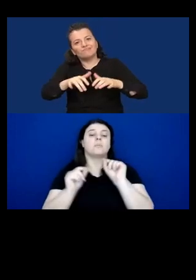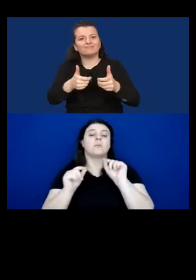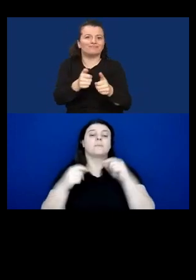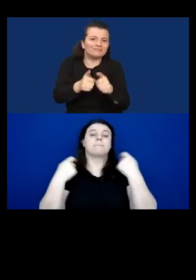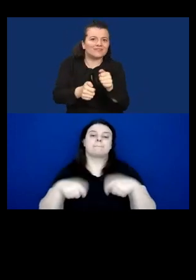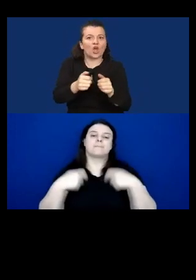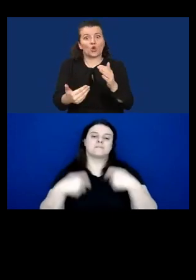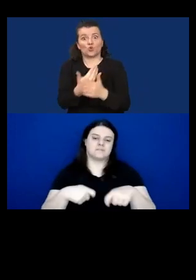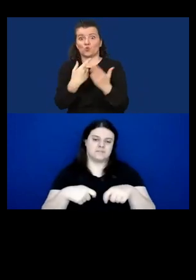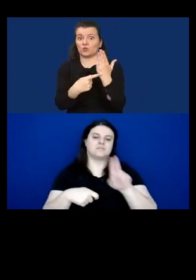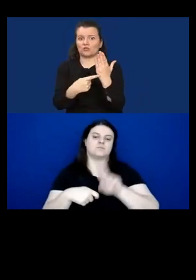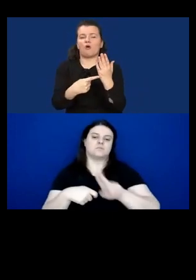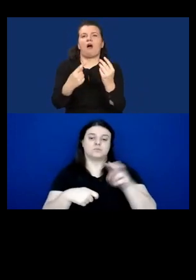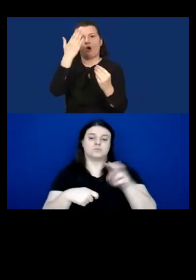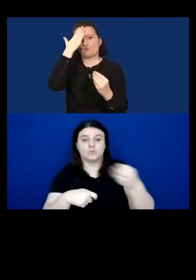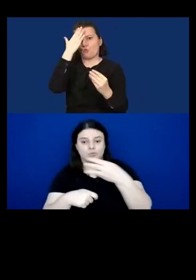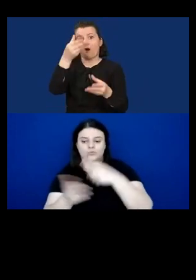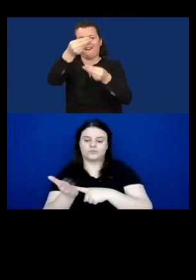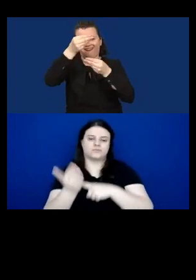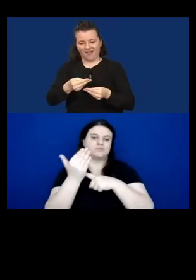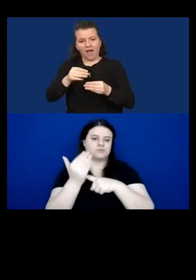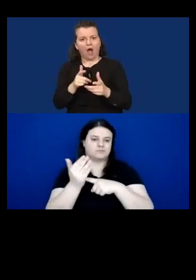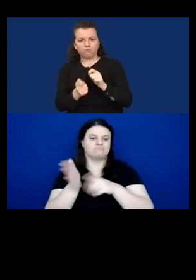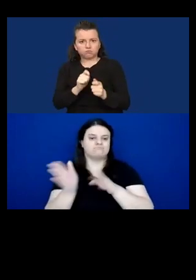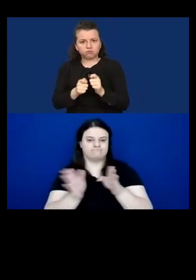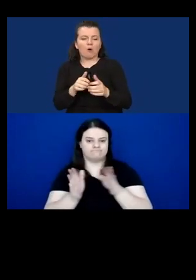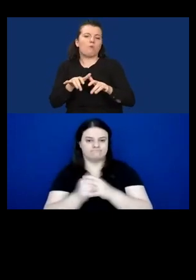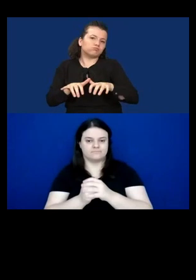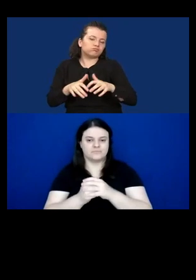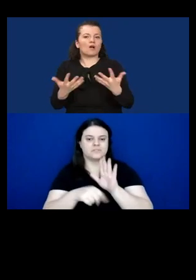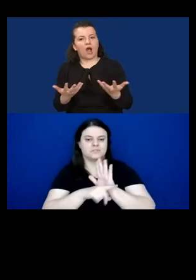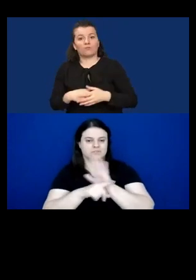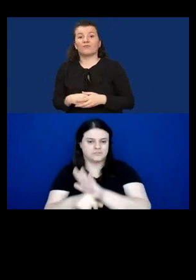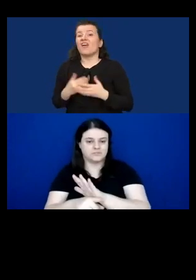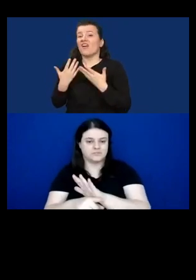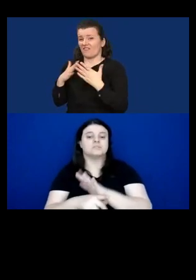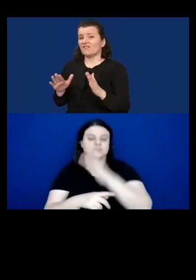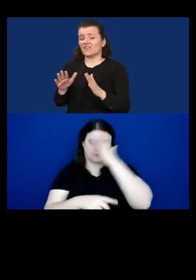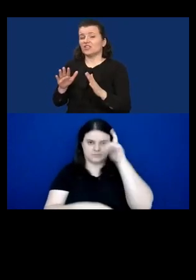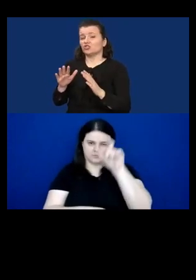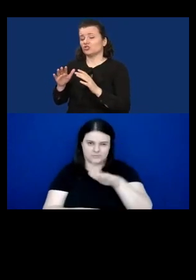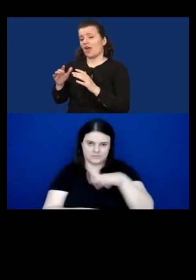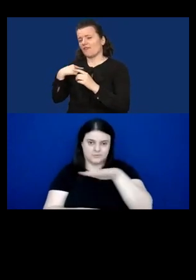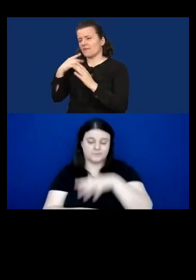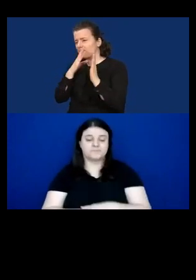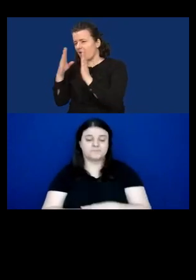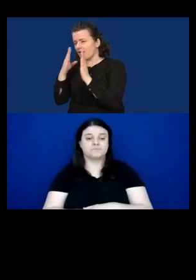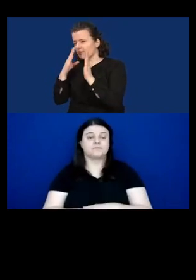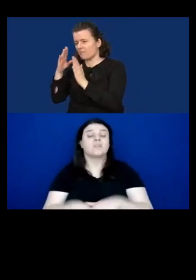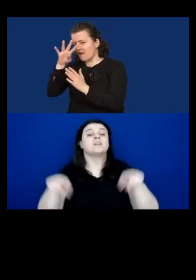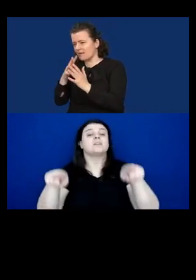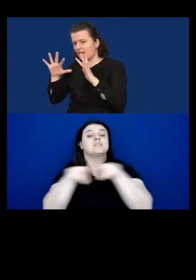schemes that exist already and target persons with disabilities. But also